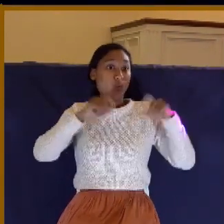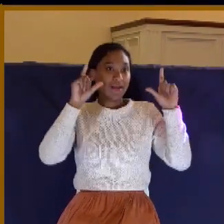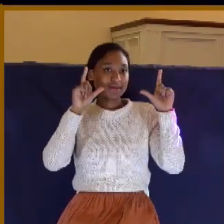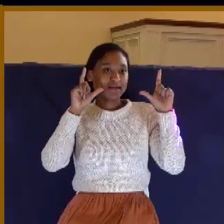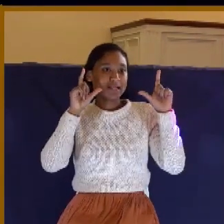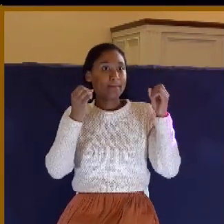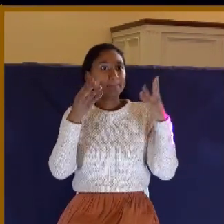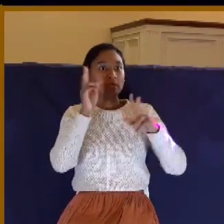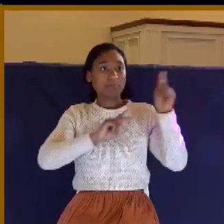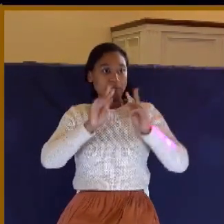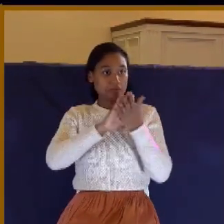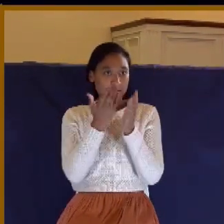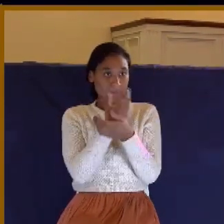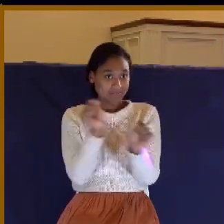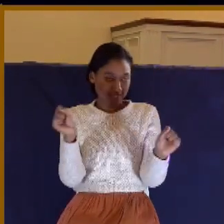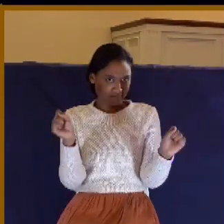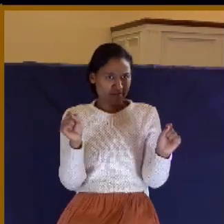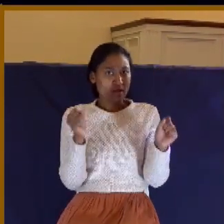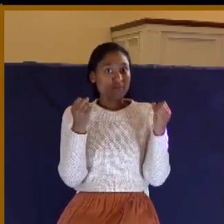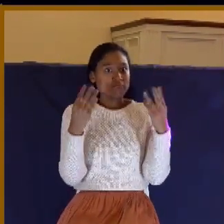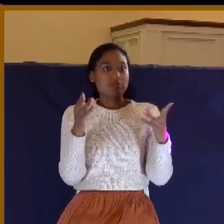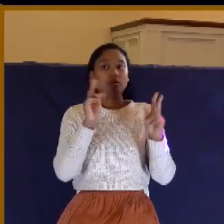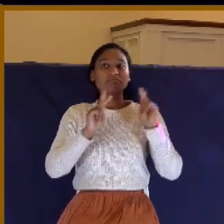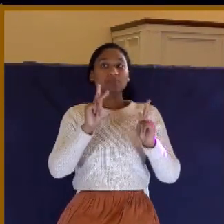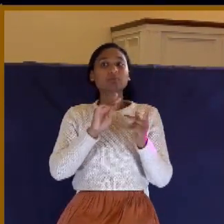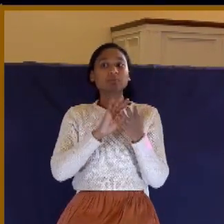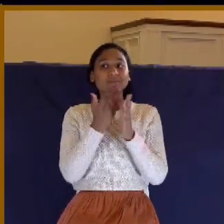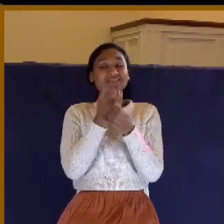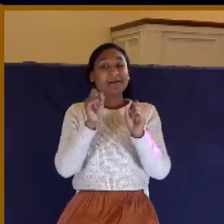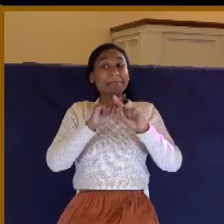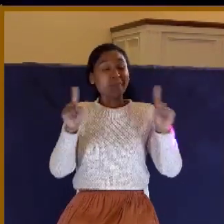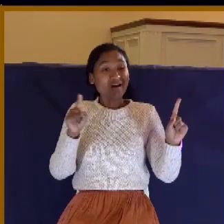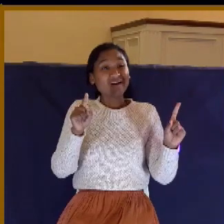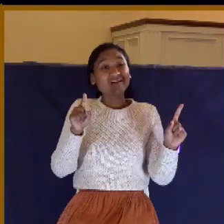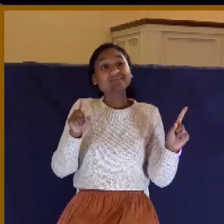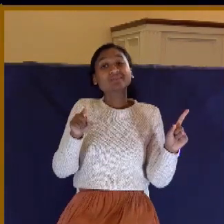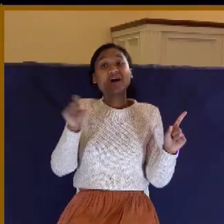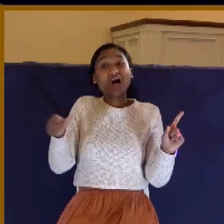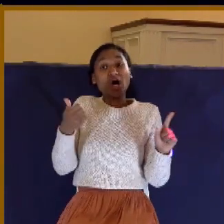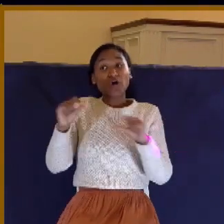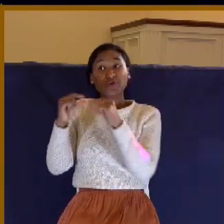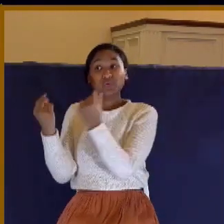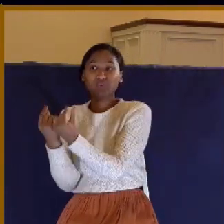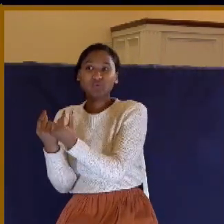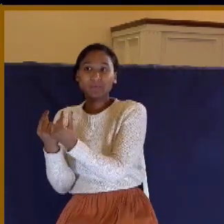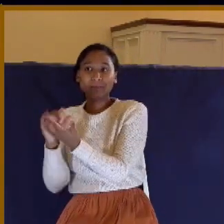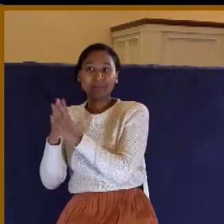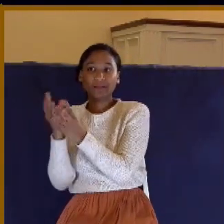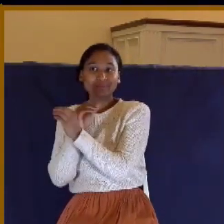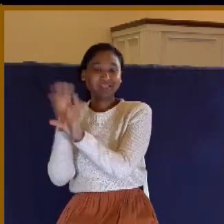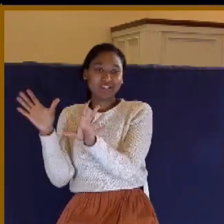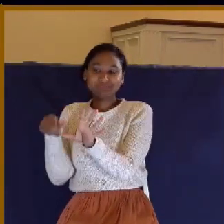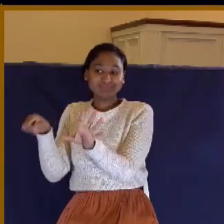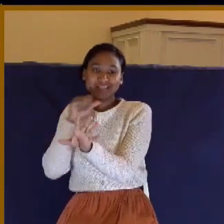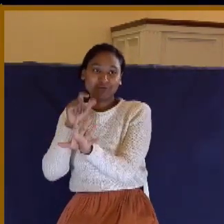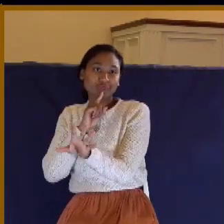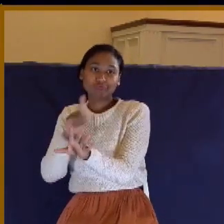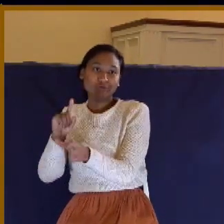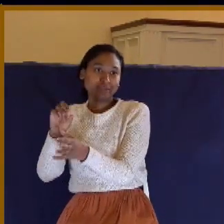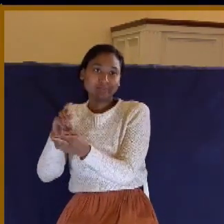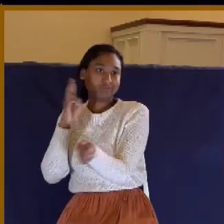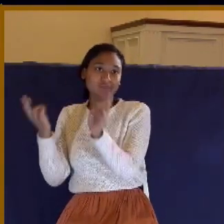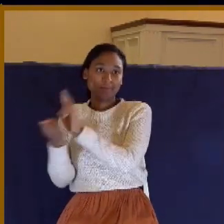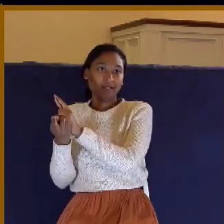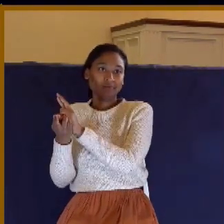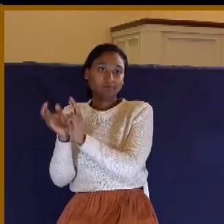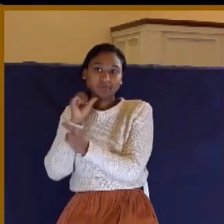were converted. But there was also a large group of people that it became clear that were not truly converted. There was